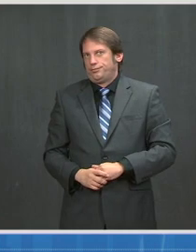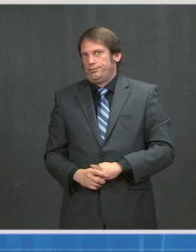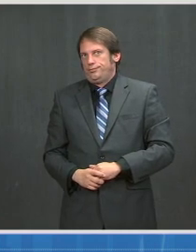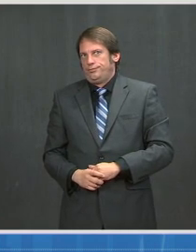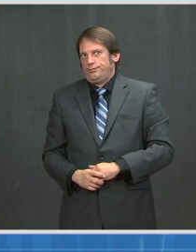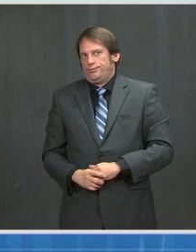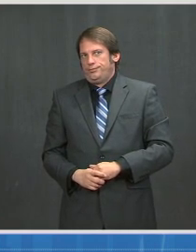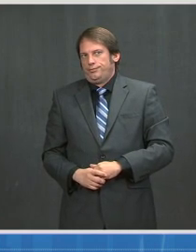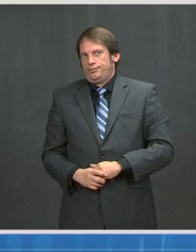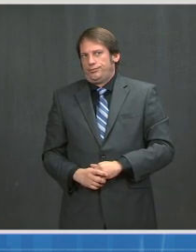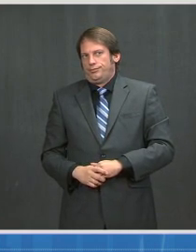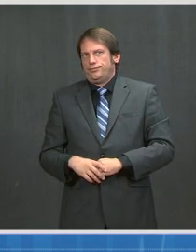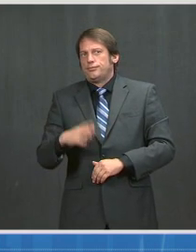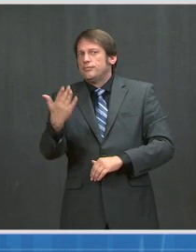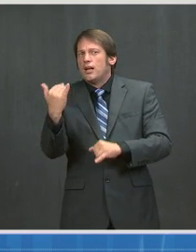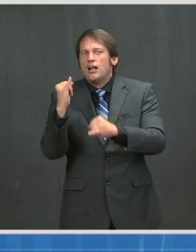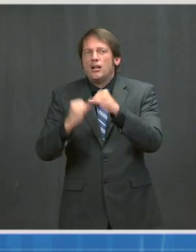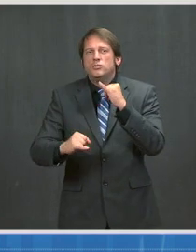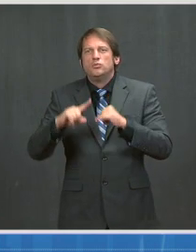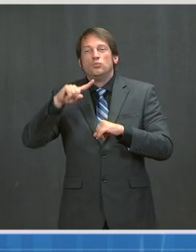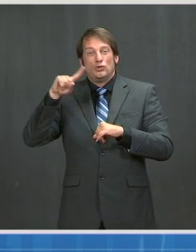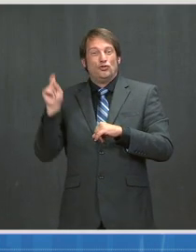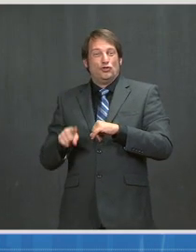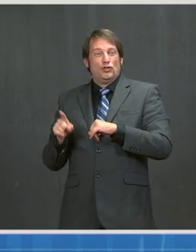Last question, we'll go to Meg Tyrell at CNBC.